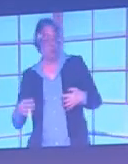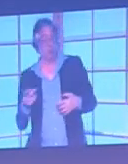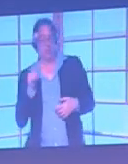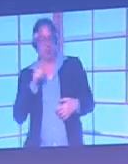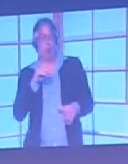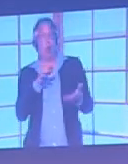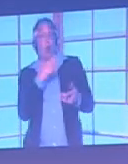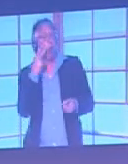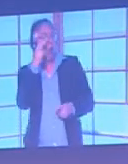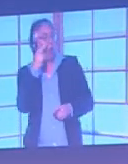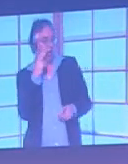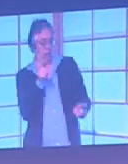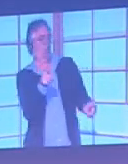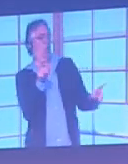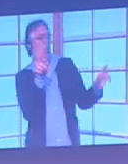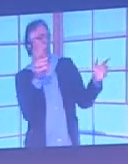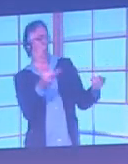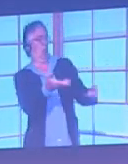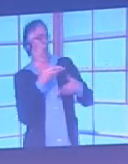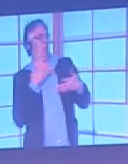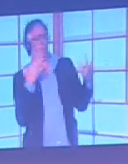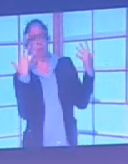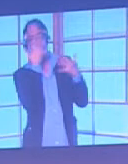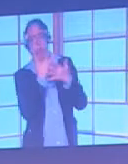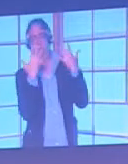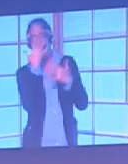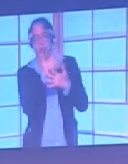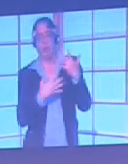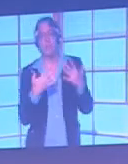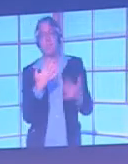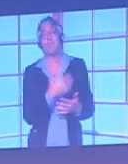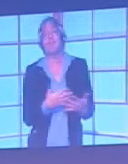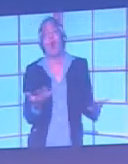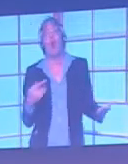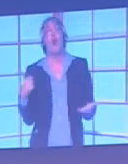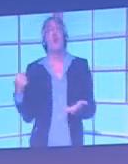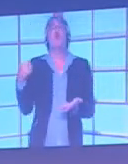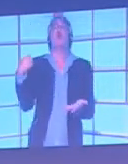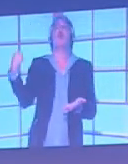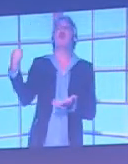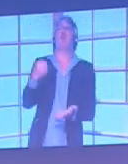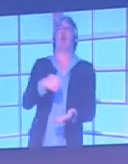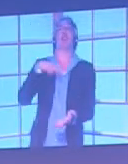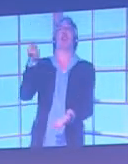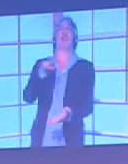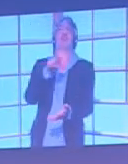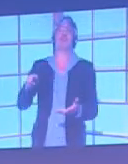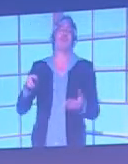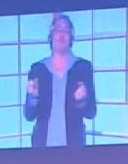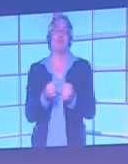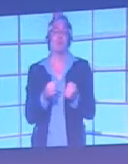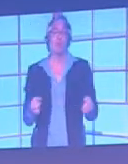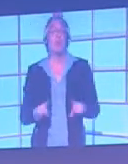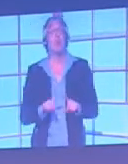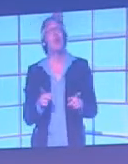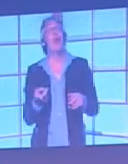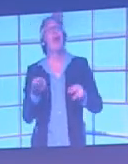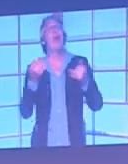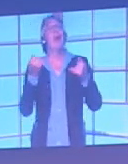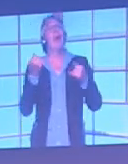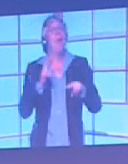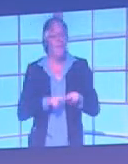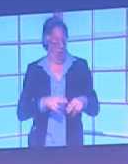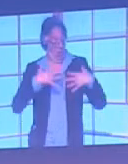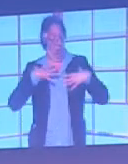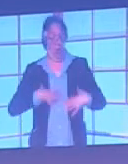colour blind people. And whilst you're not going to be able to do much about that, if we can get kit combination colours sorted out,